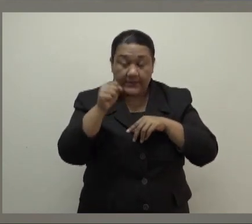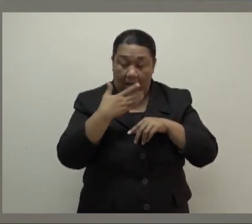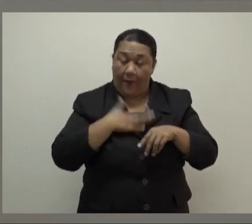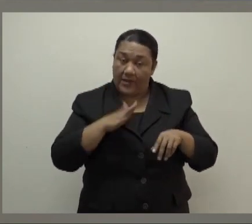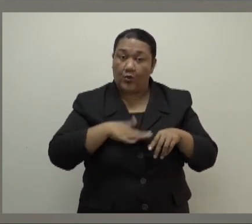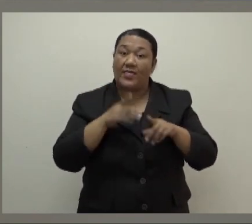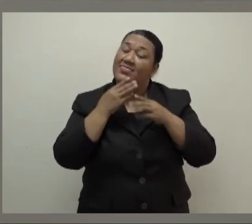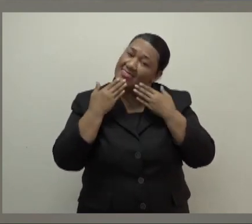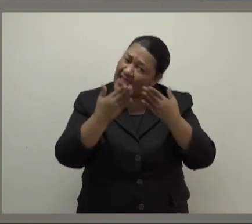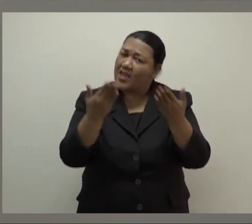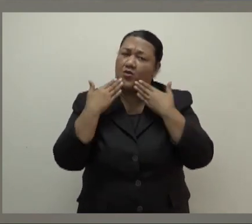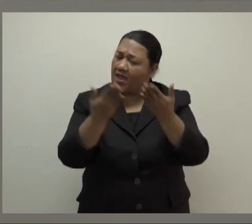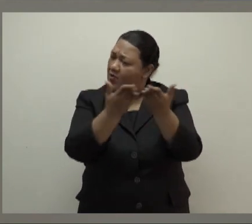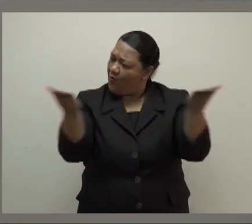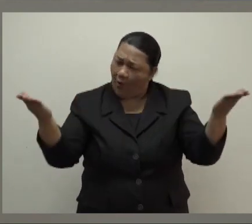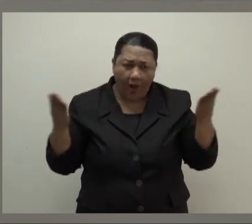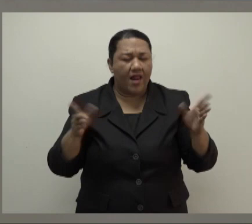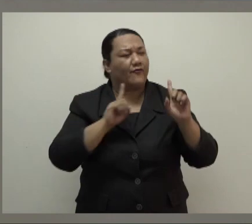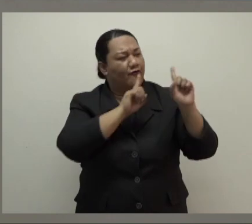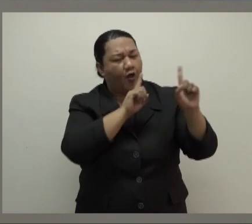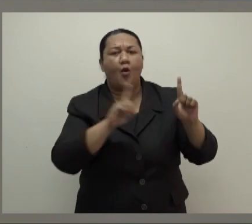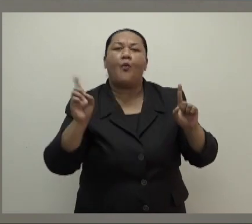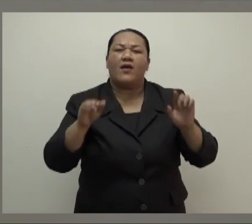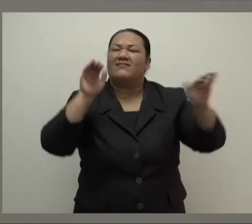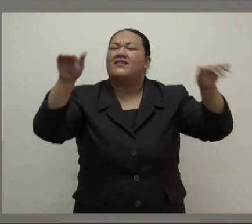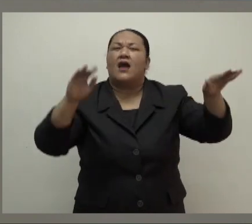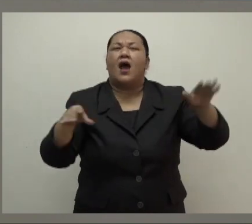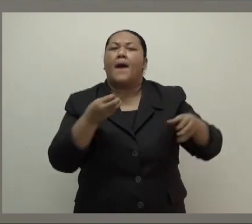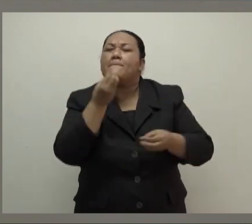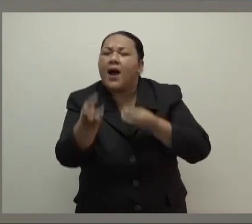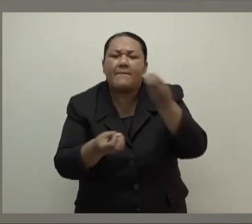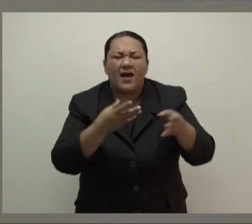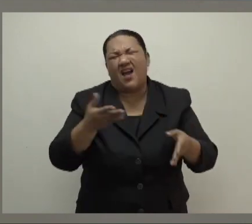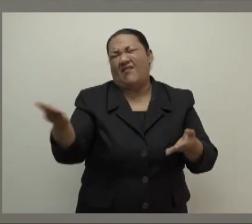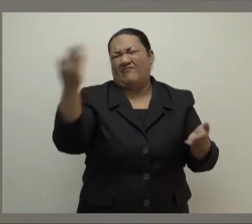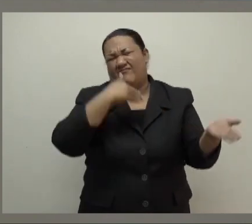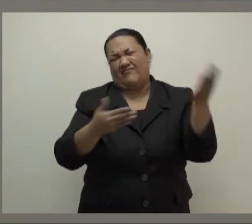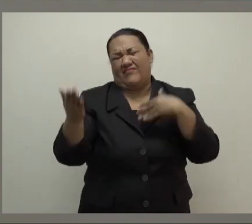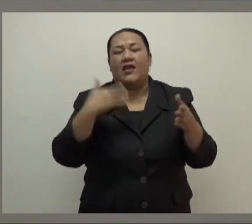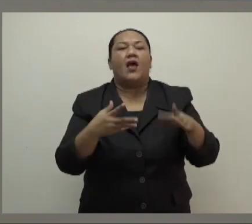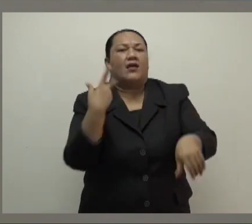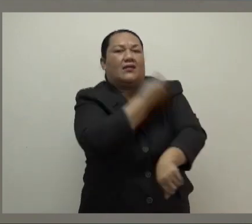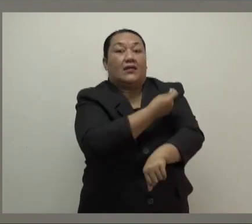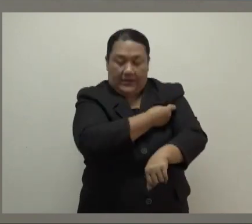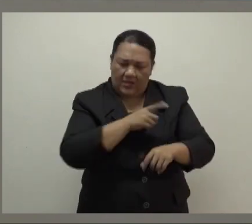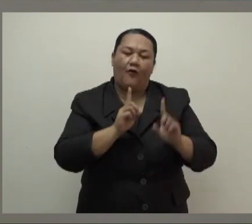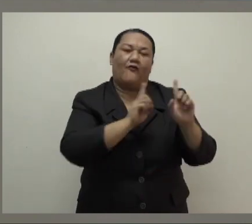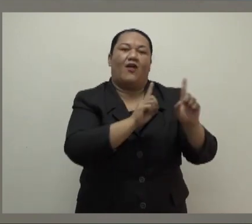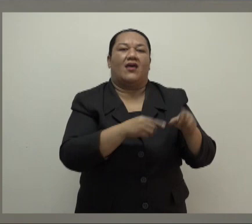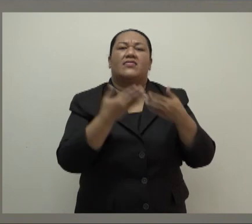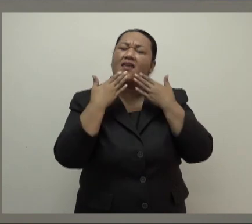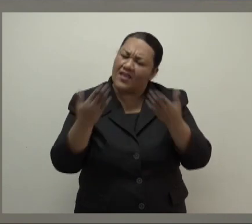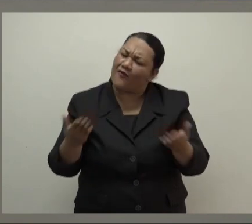your compliance, getting vaccinated and acting in a true patriotic spirit, helping those in need as a community.